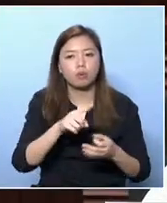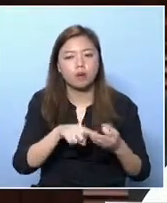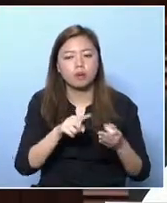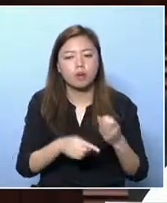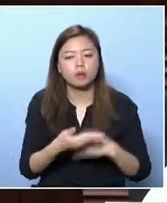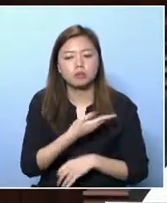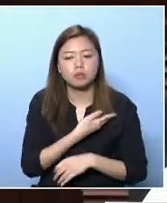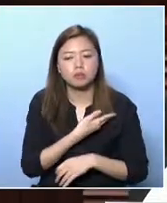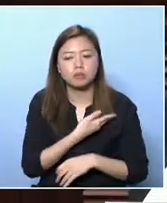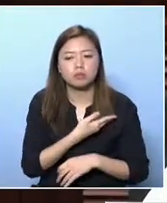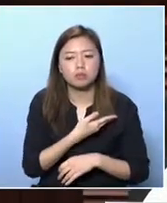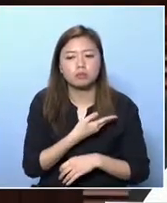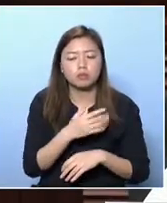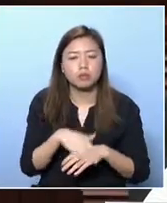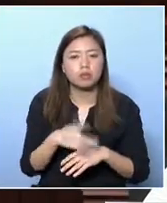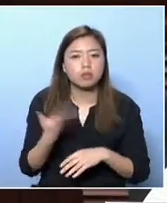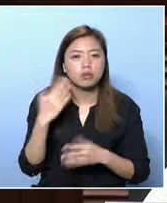Mr. Cheng. Mr.